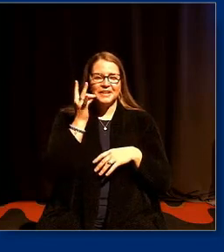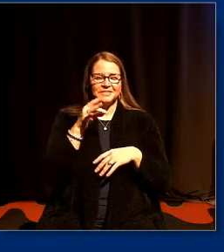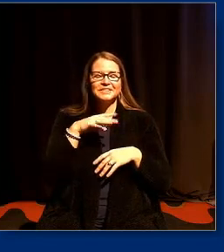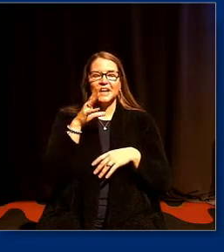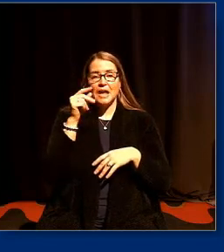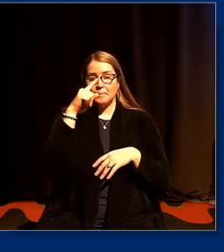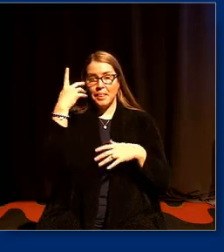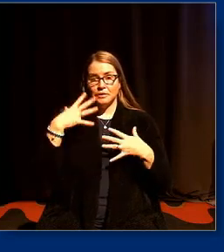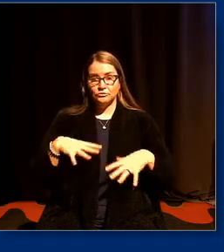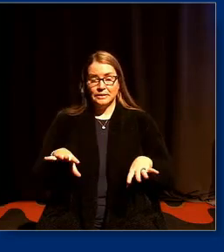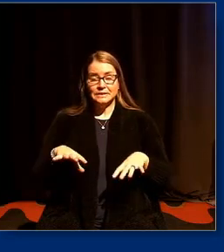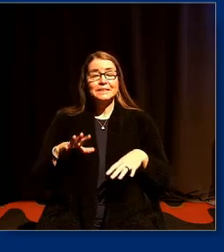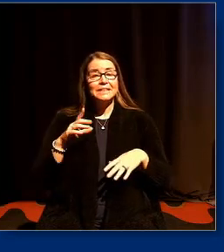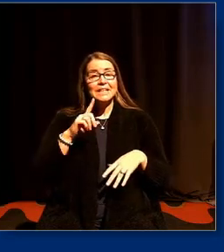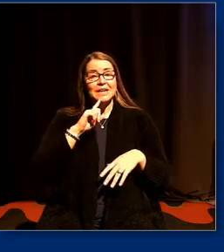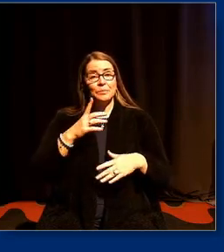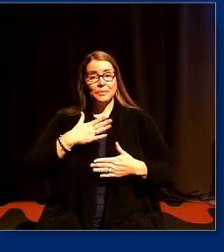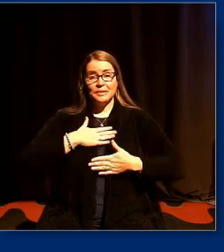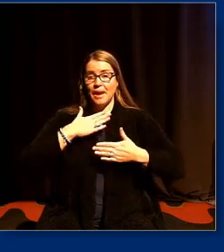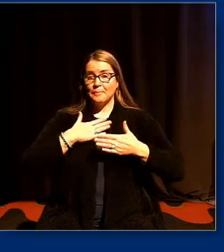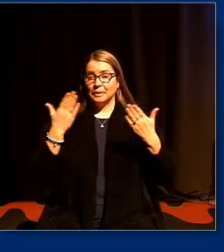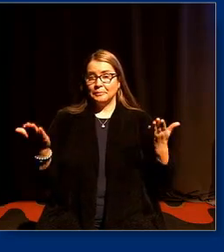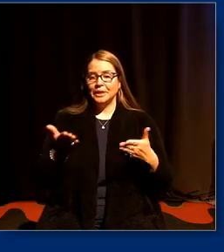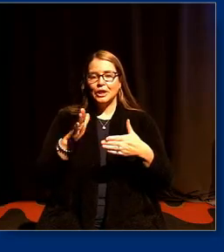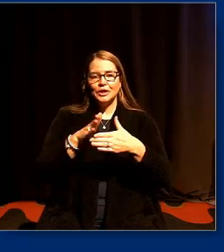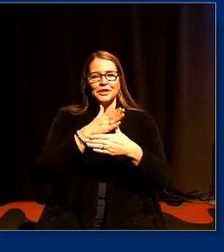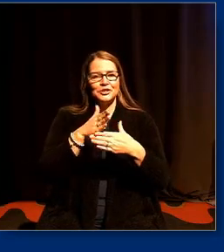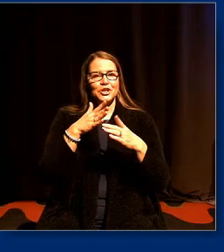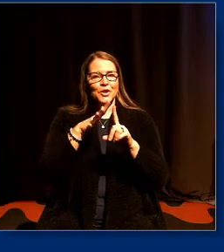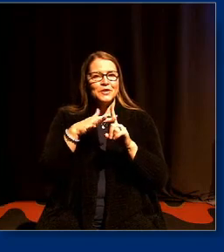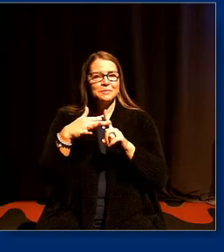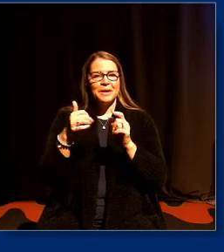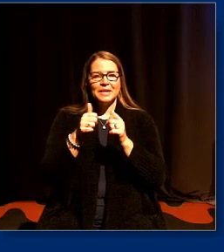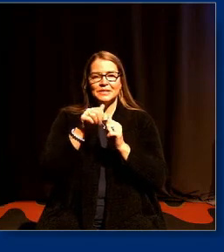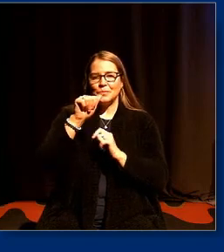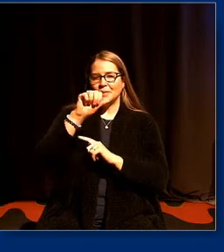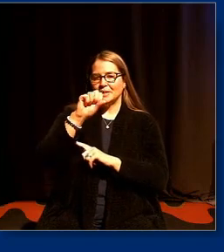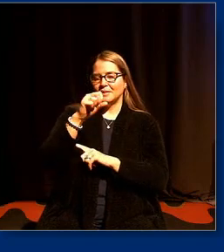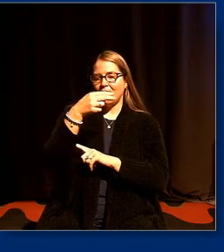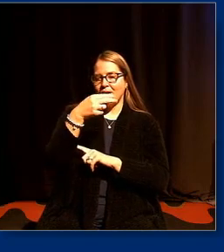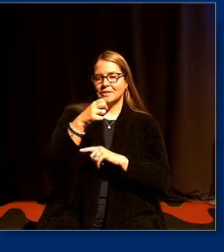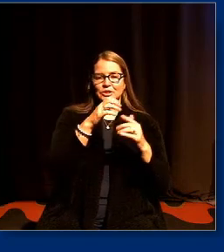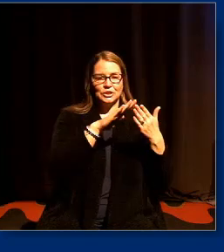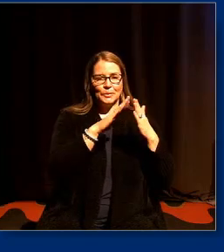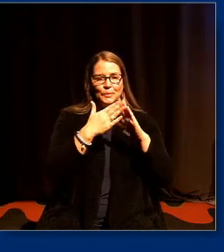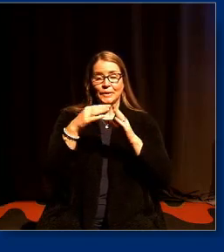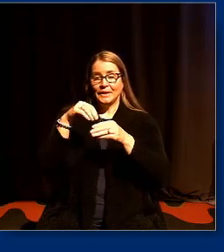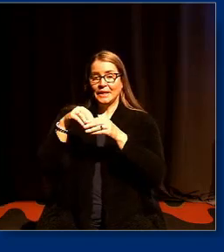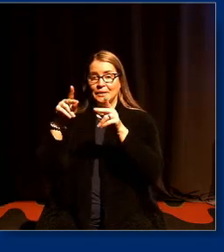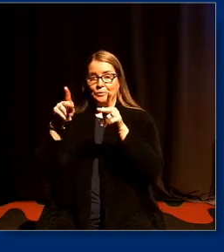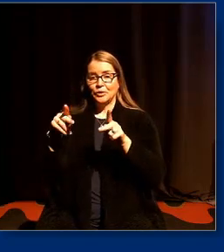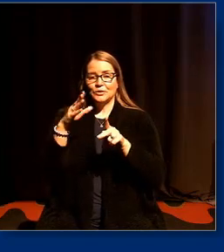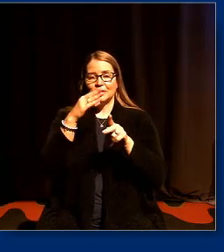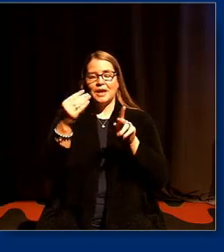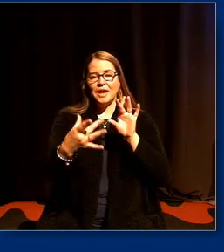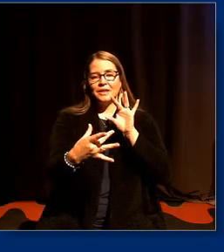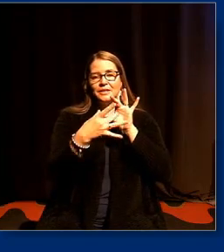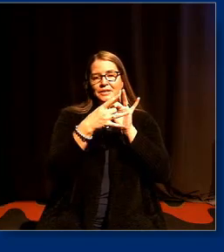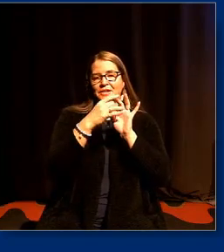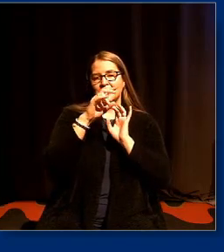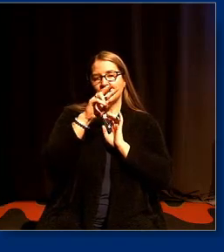a black dress it's a pleasure to be here and share space with the ash communities today both in person and virtually